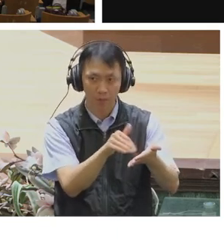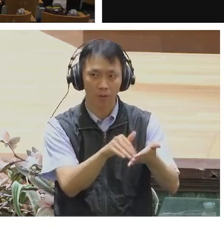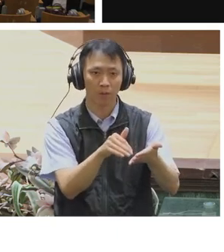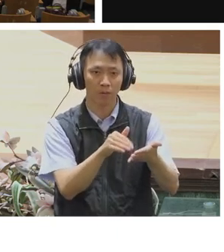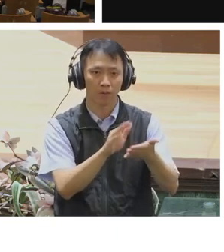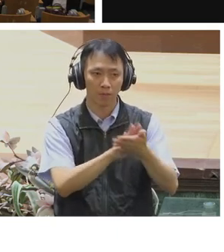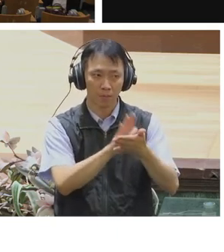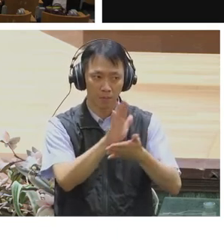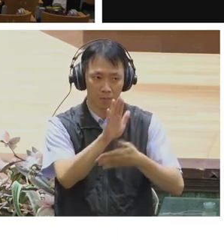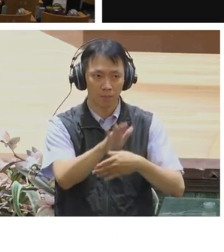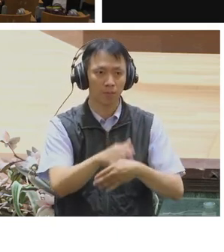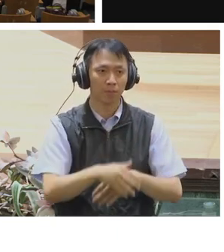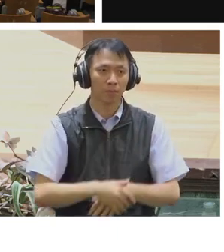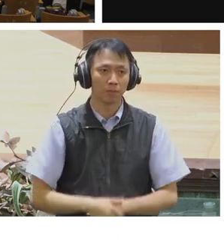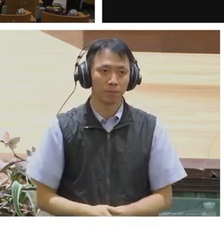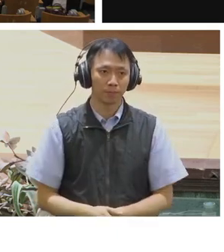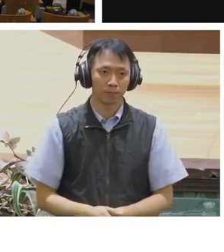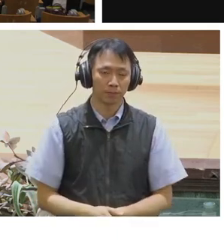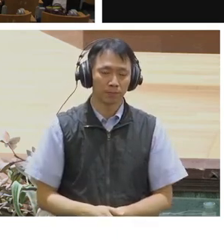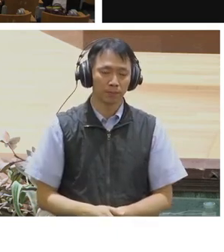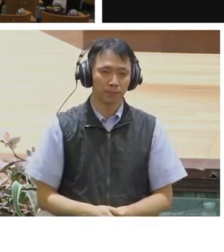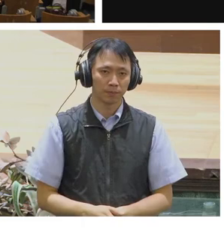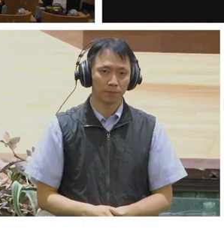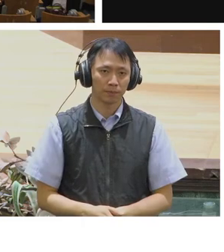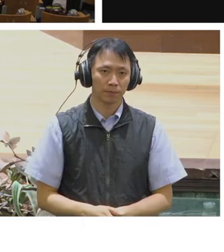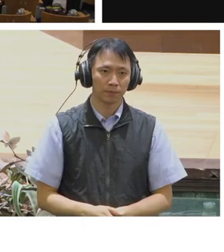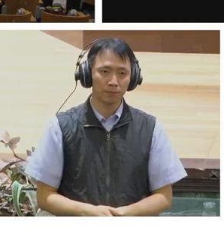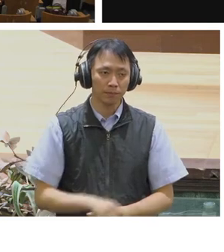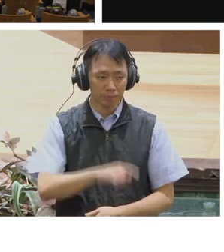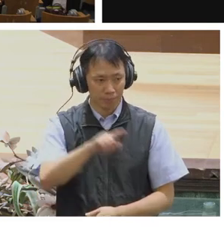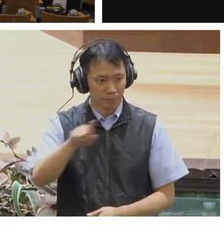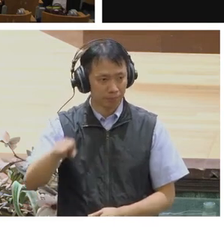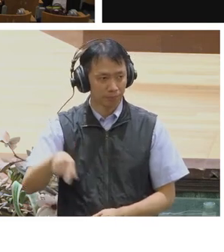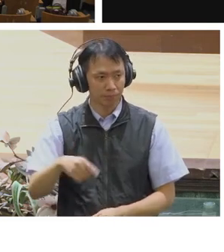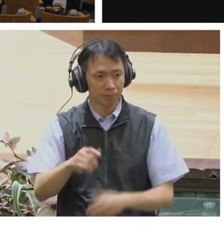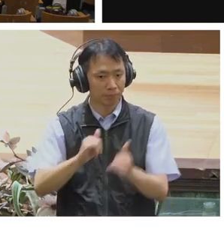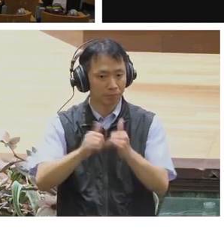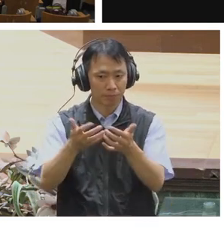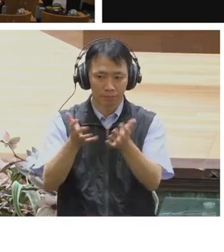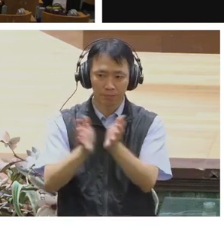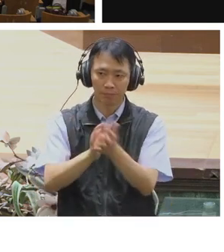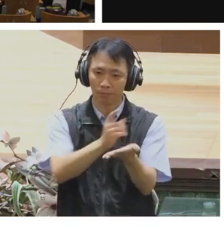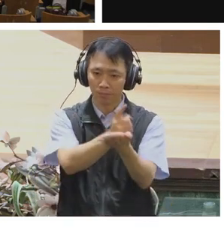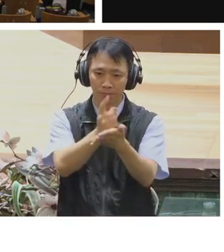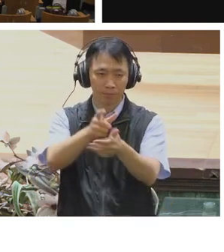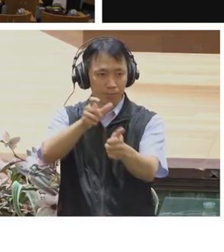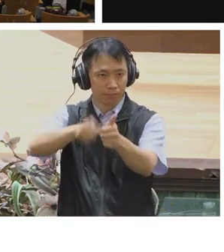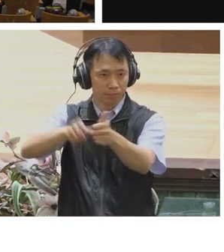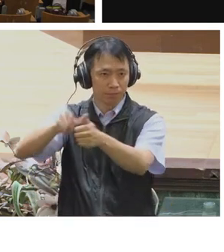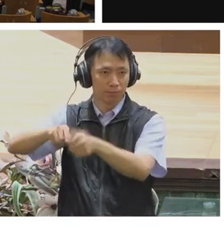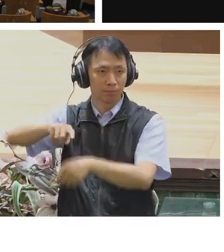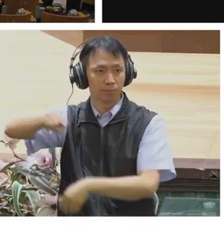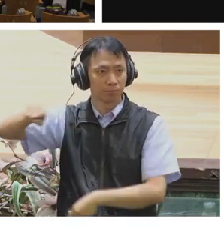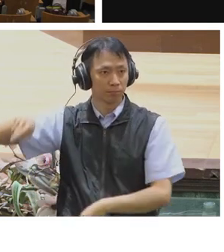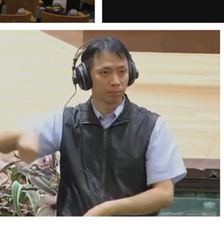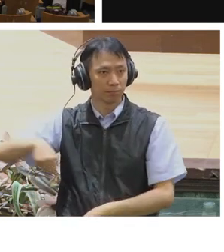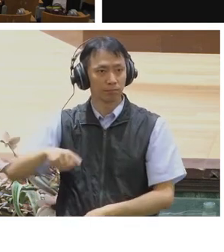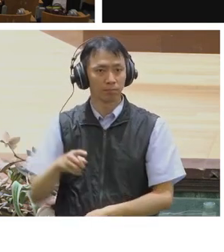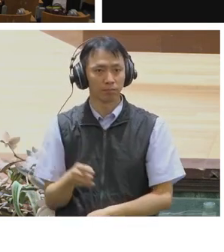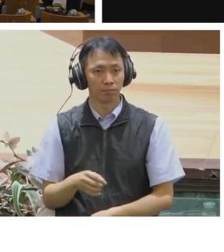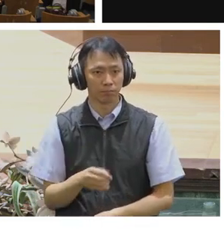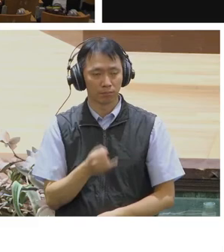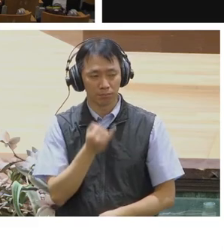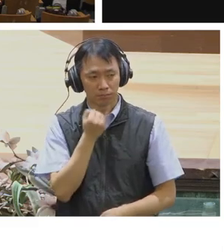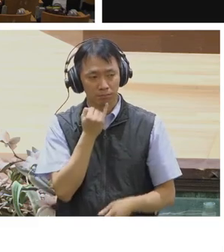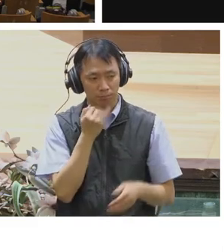the community itself can provide an end-to-end check or analysis on